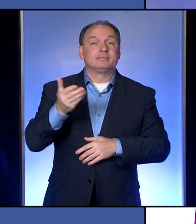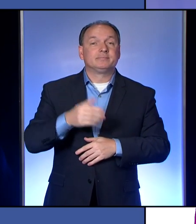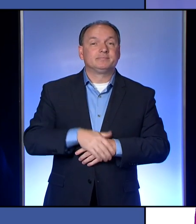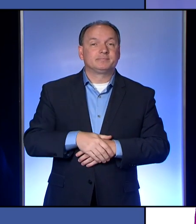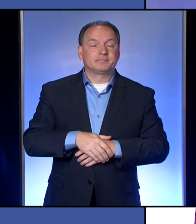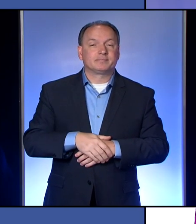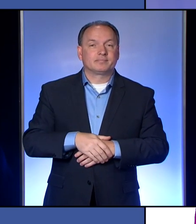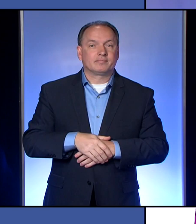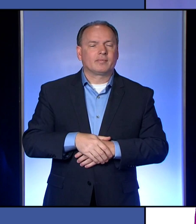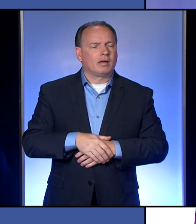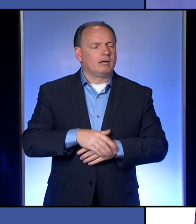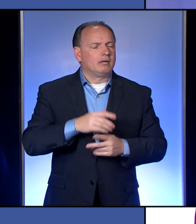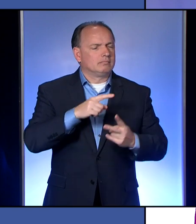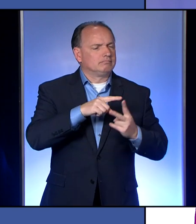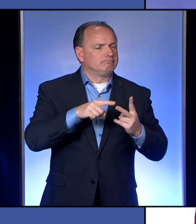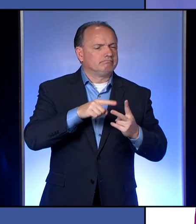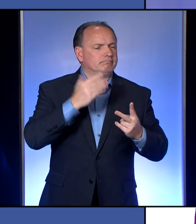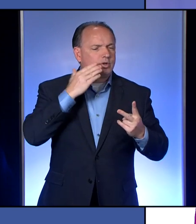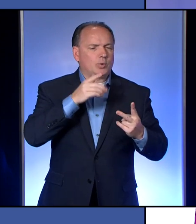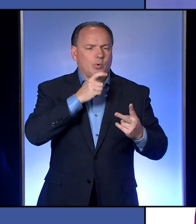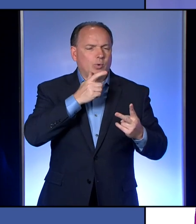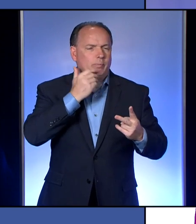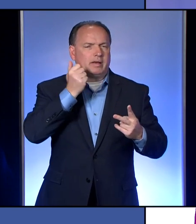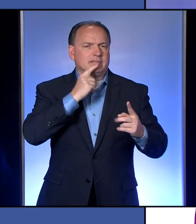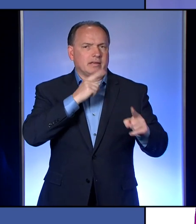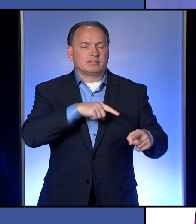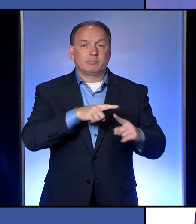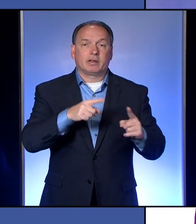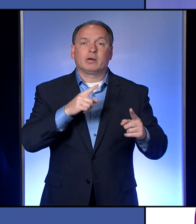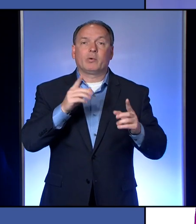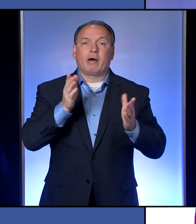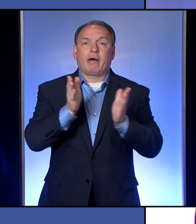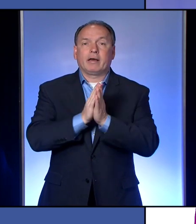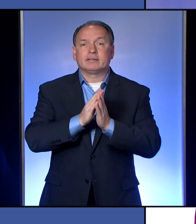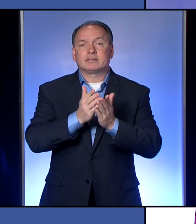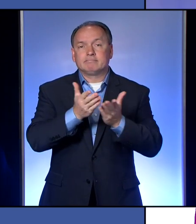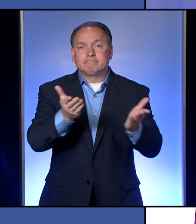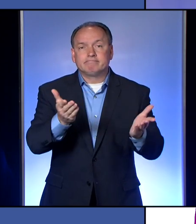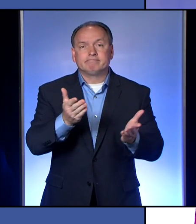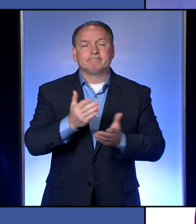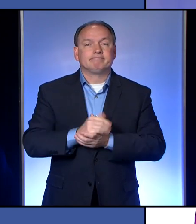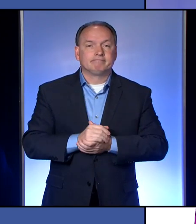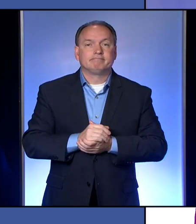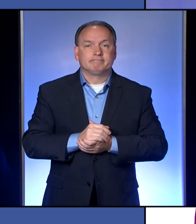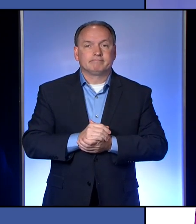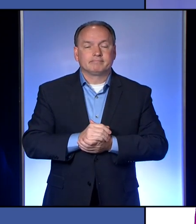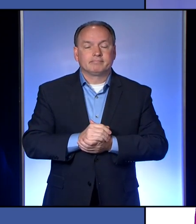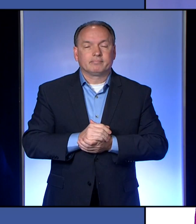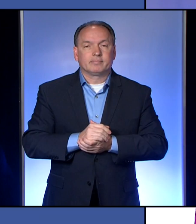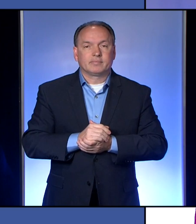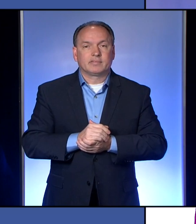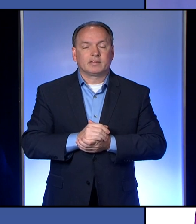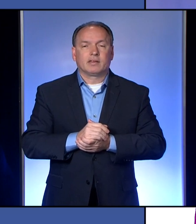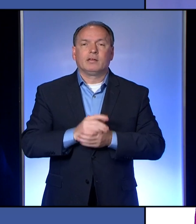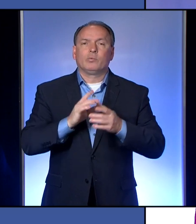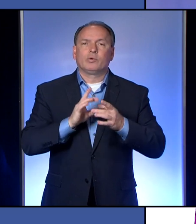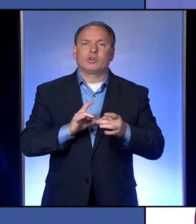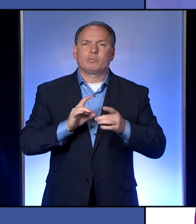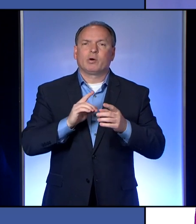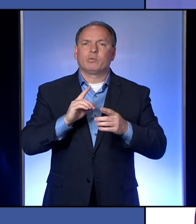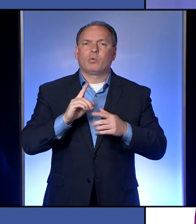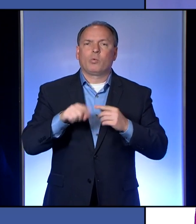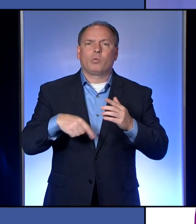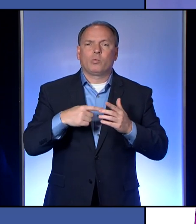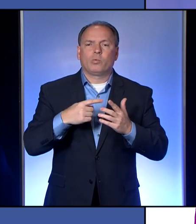Hi, I'm not sure who would be best to address this, so I'll talk about there and whoever is the person to address it, if you would, please. Can you talk about what sort of a